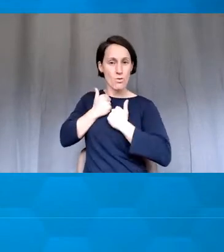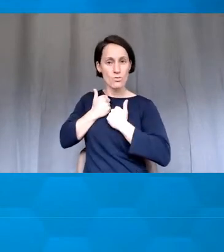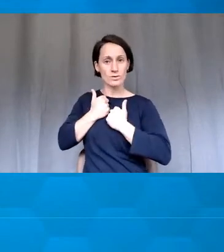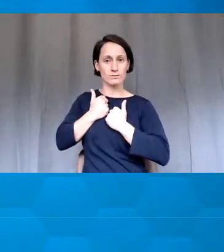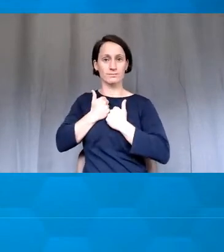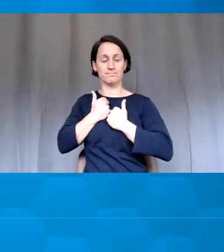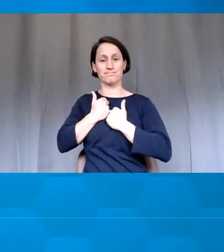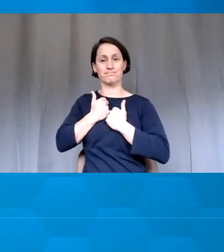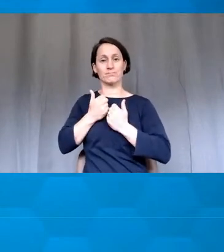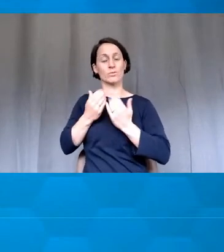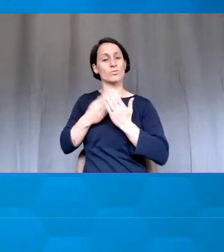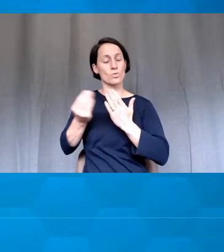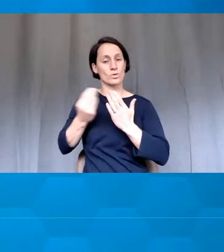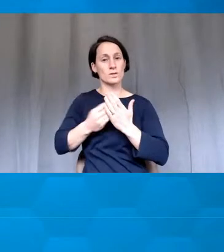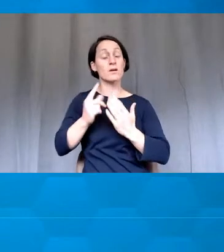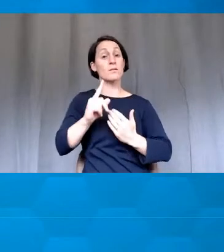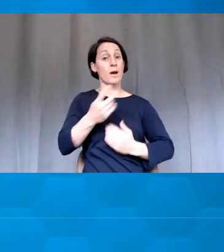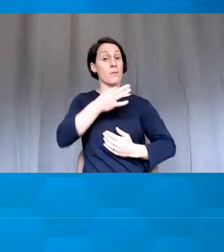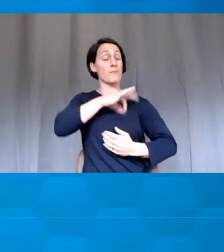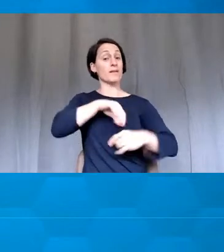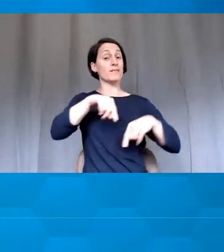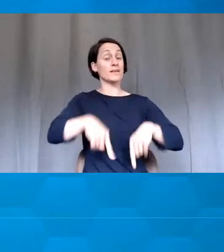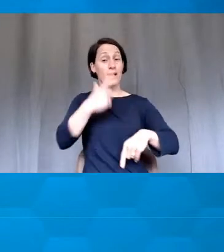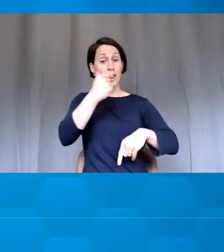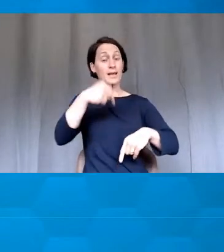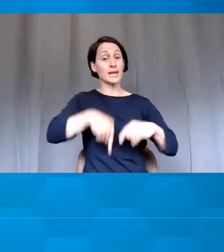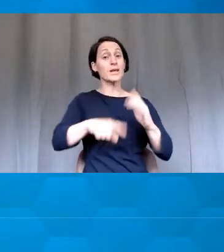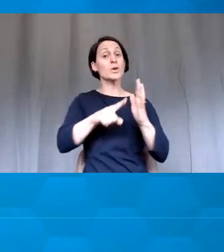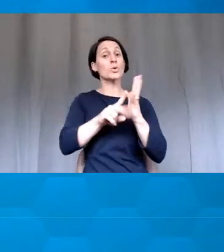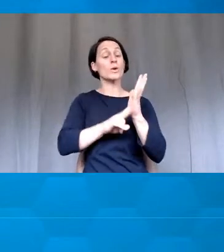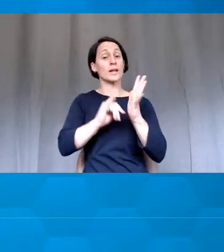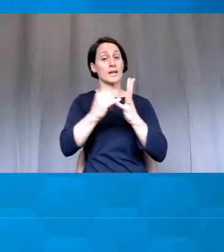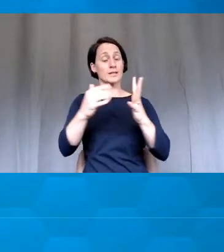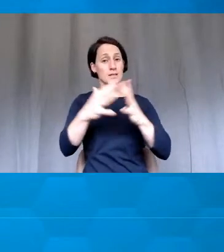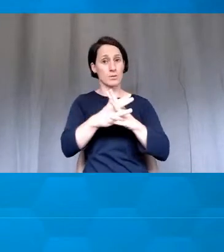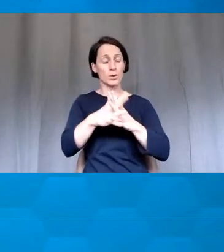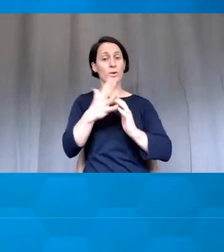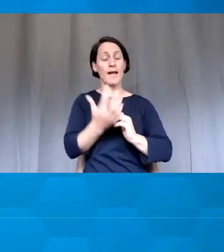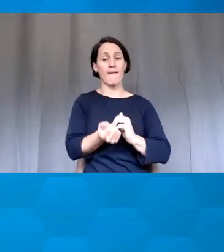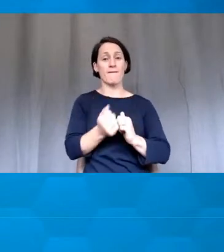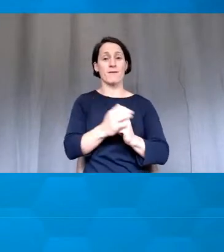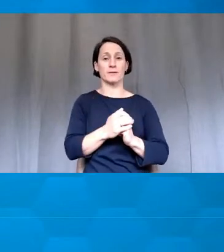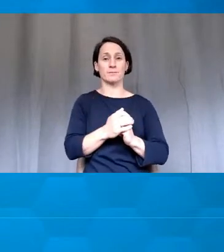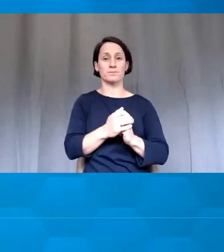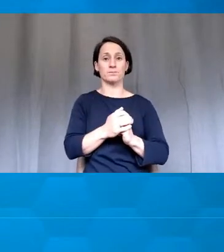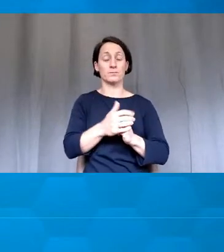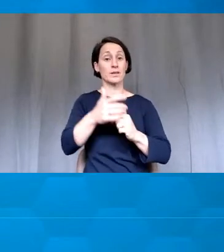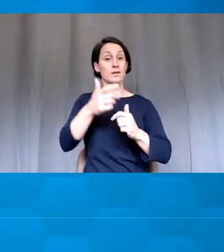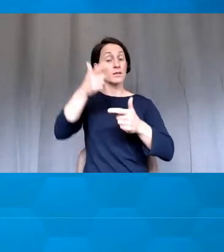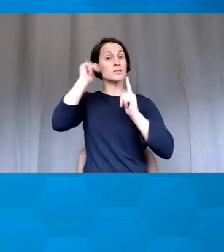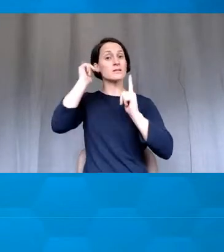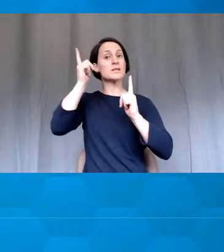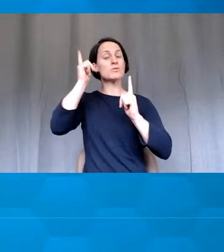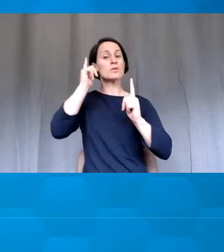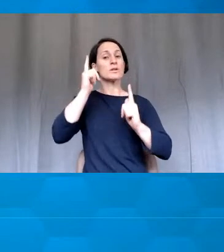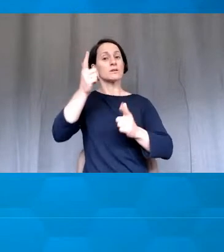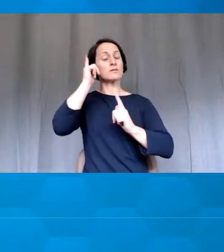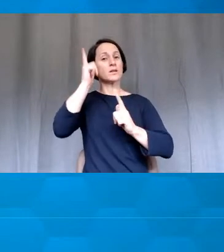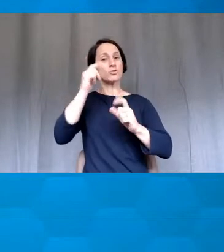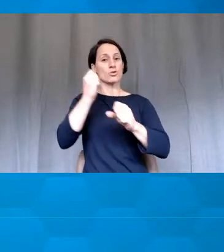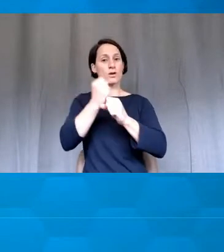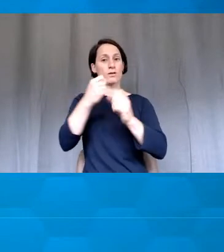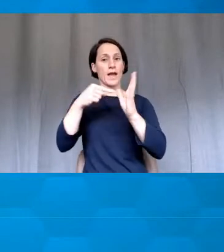the benefit of a few things going on here at UNSW. We have a, in the teaching gateway, there's a whole page on